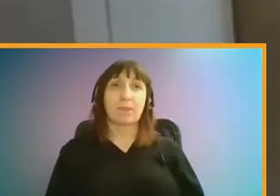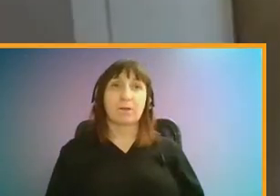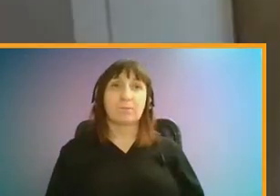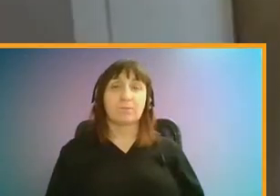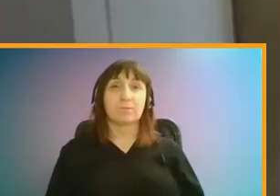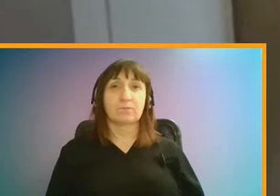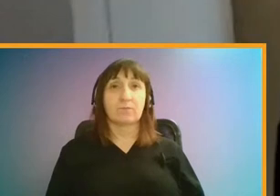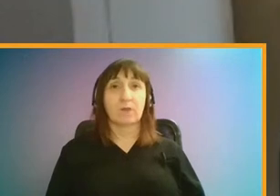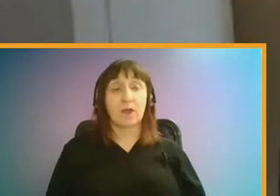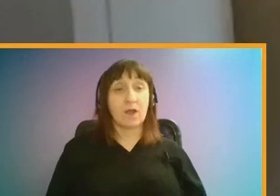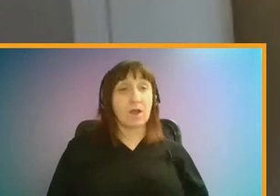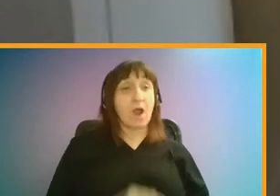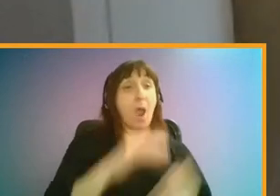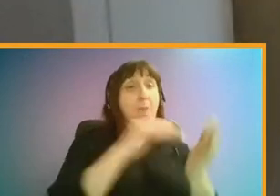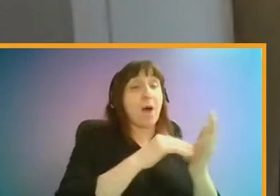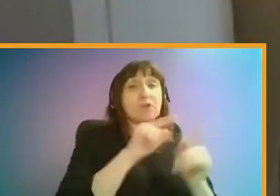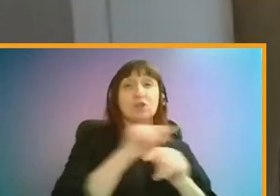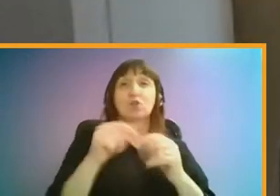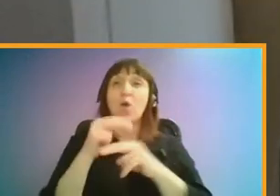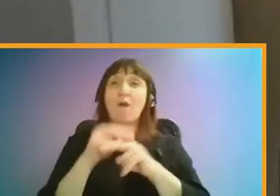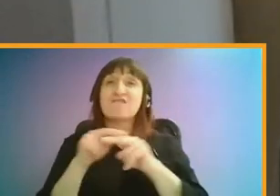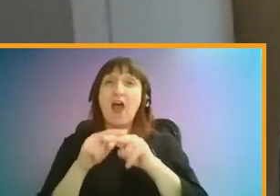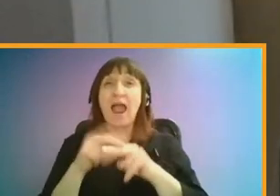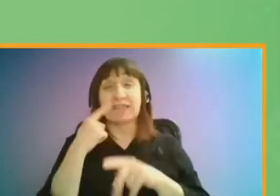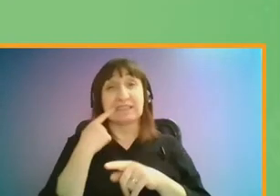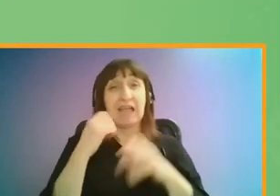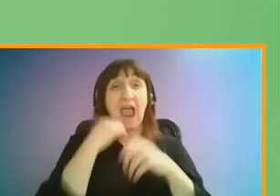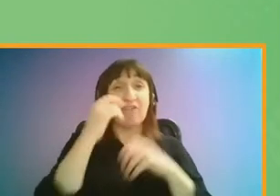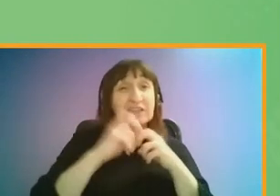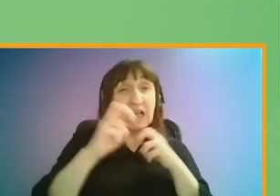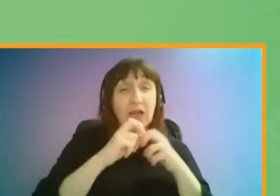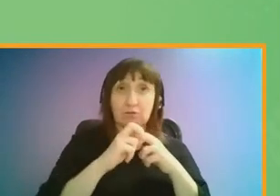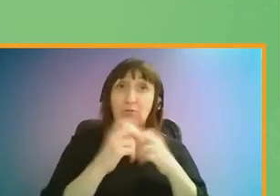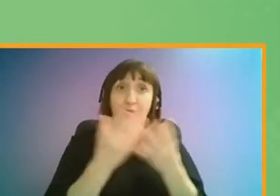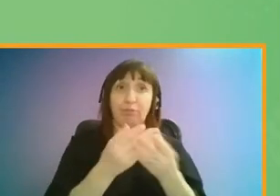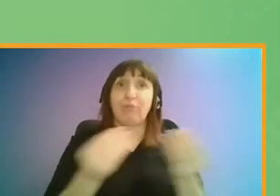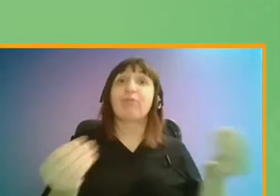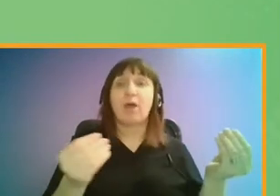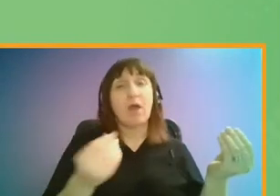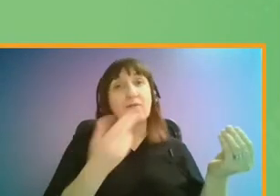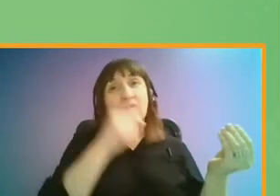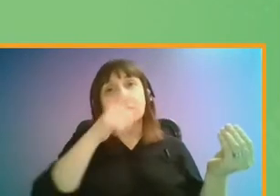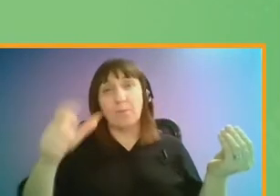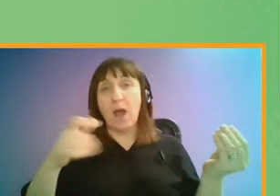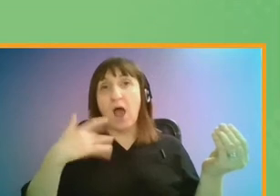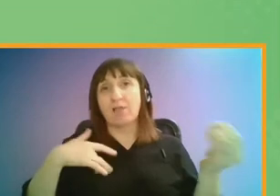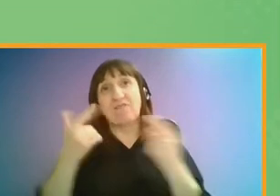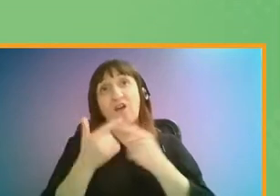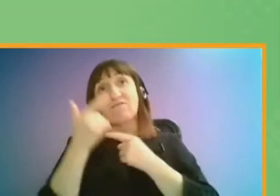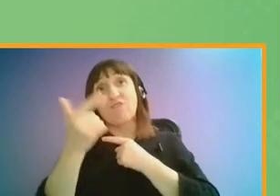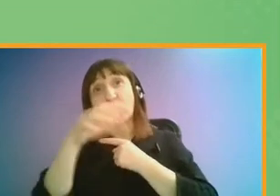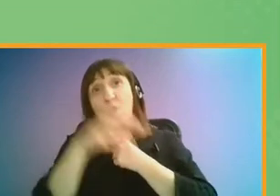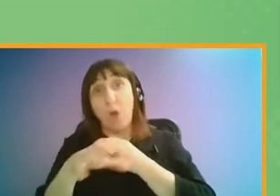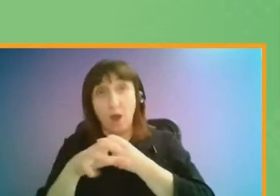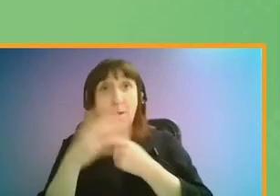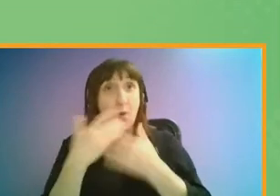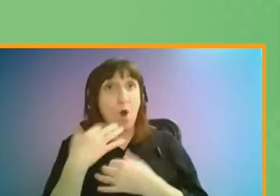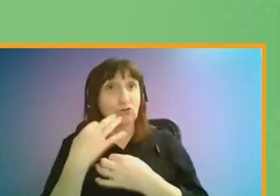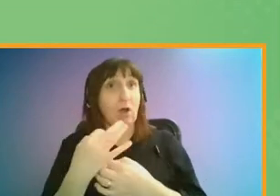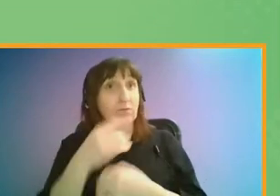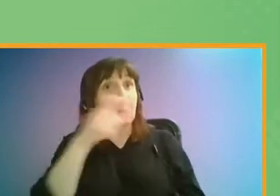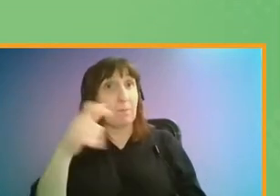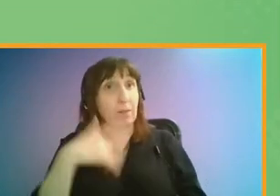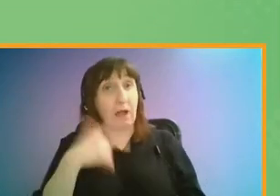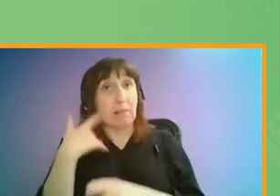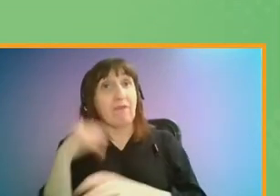So, if Monday to Friday daily commuting becomes a thing of the past for some passengers, the option of living further from the workplace might become more attractive to